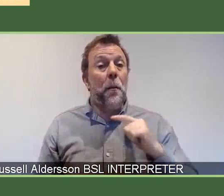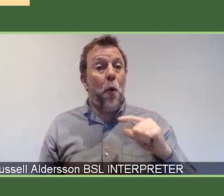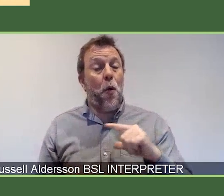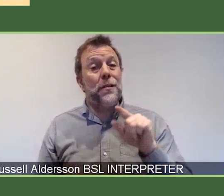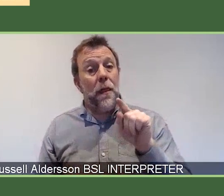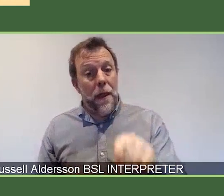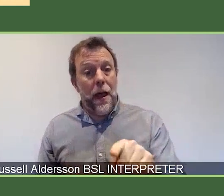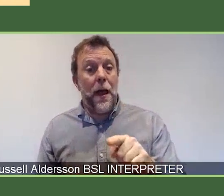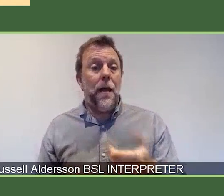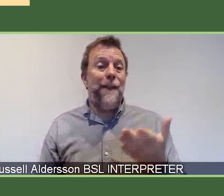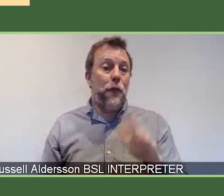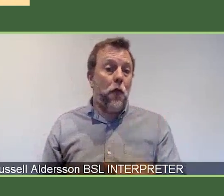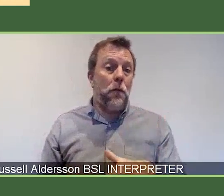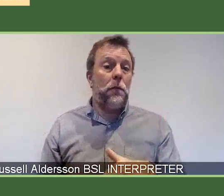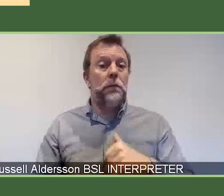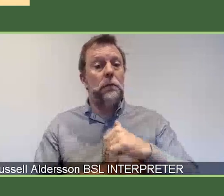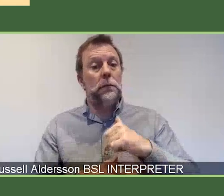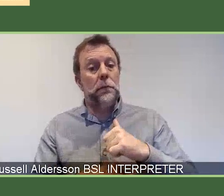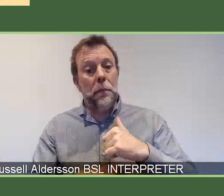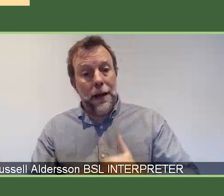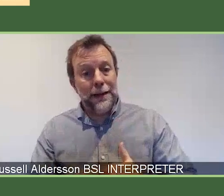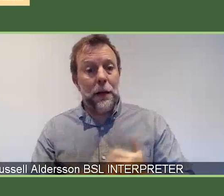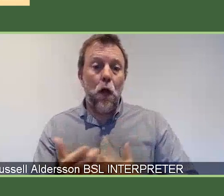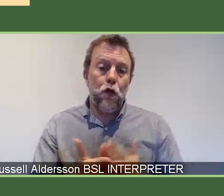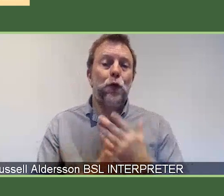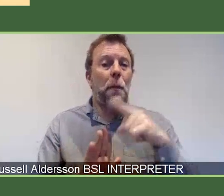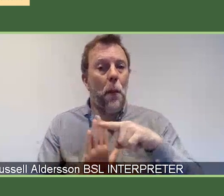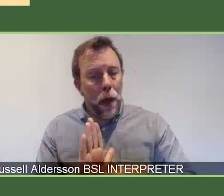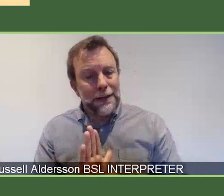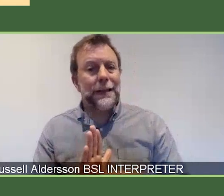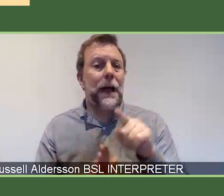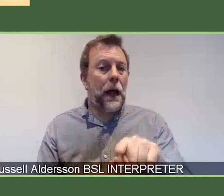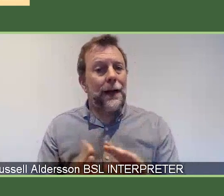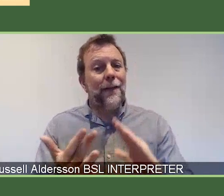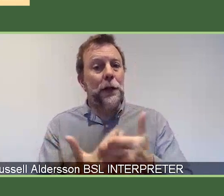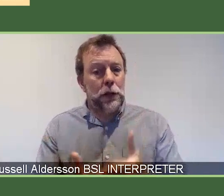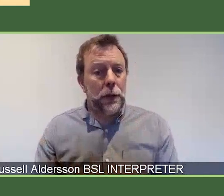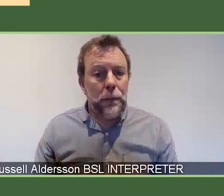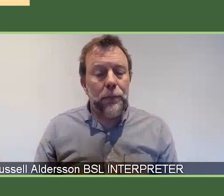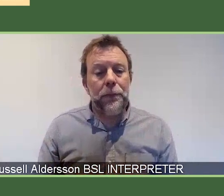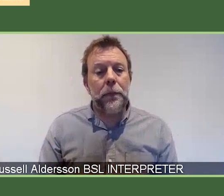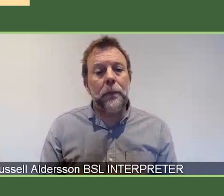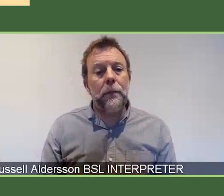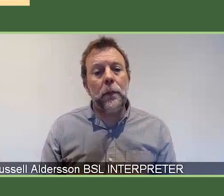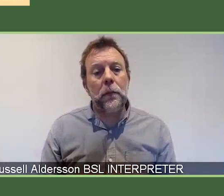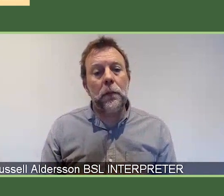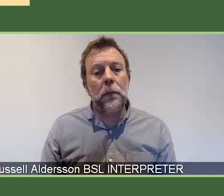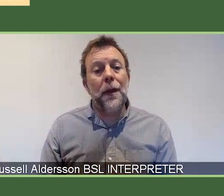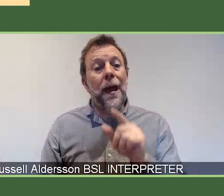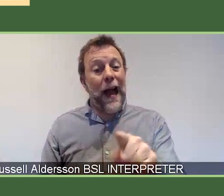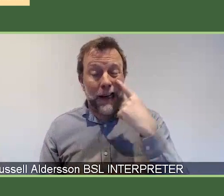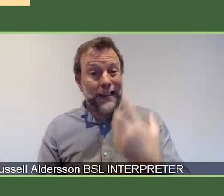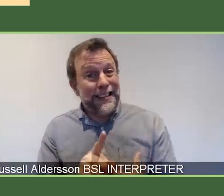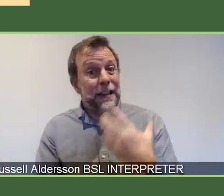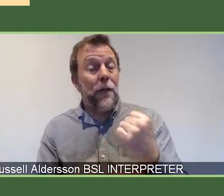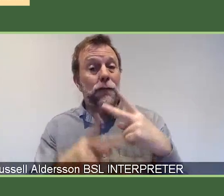all the way from basic discovery through to policy, practice and intervention. And discovery research,